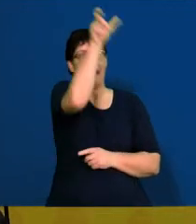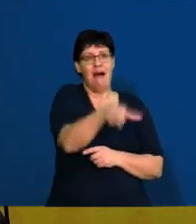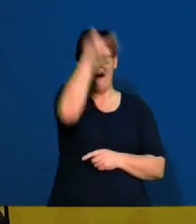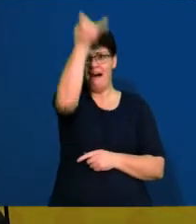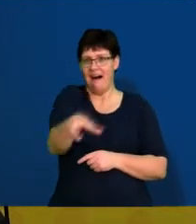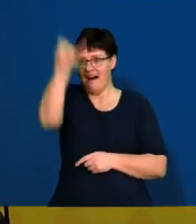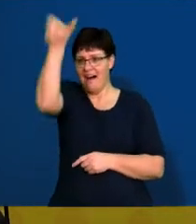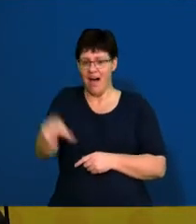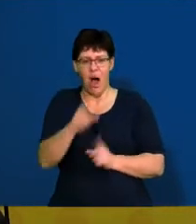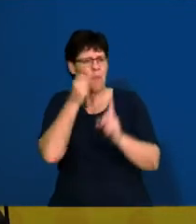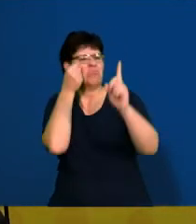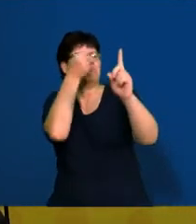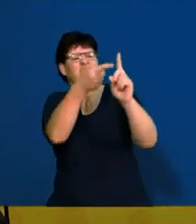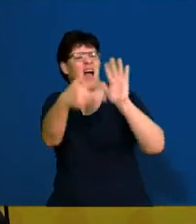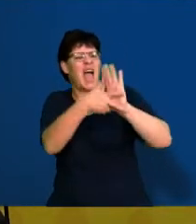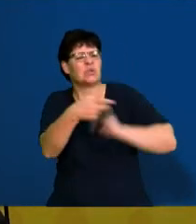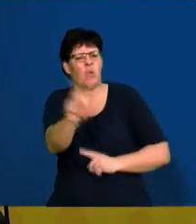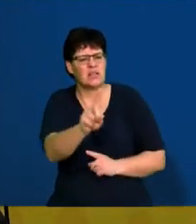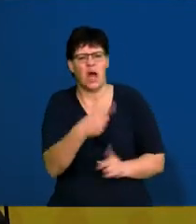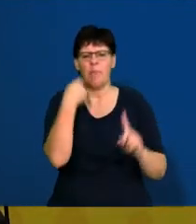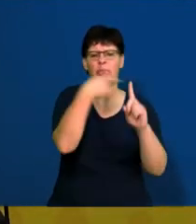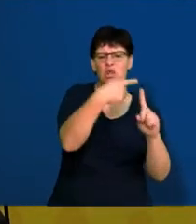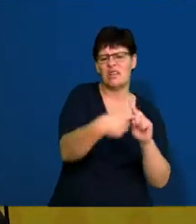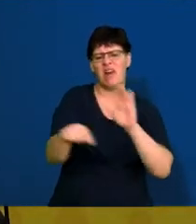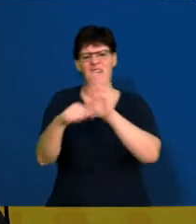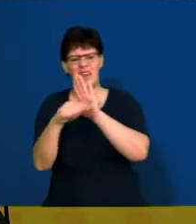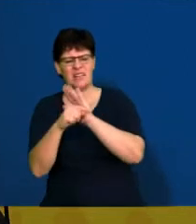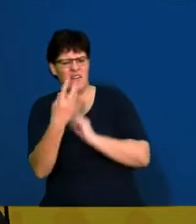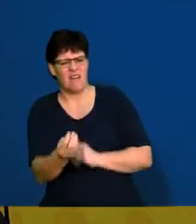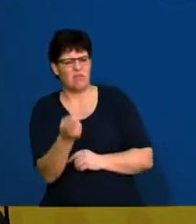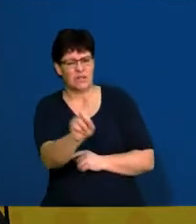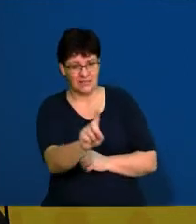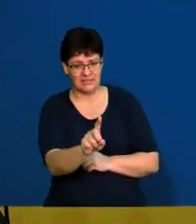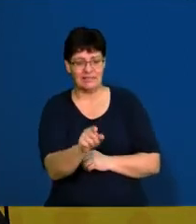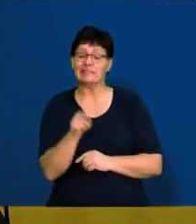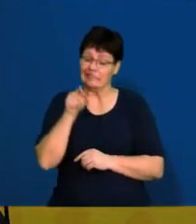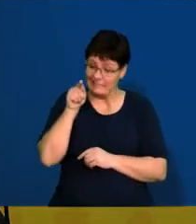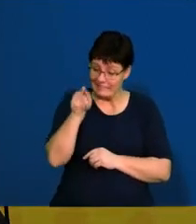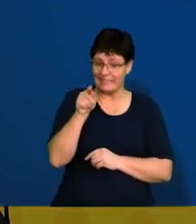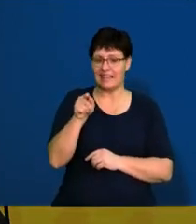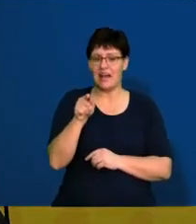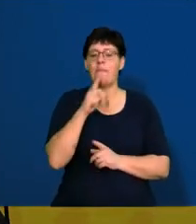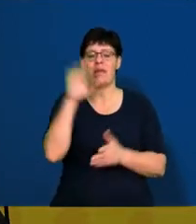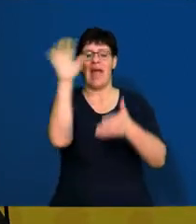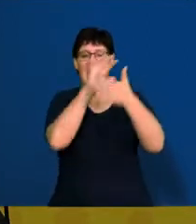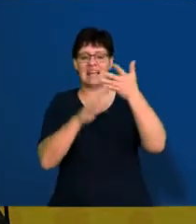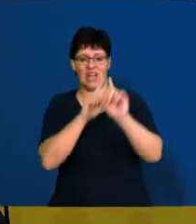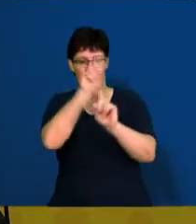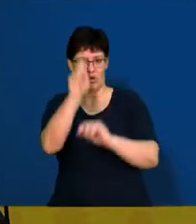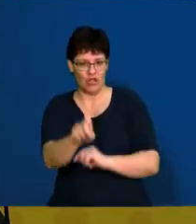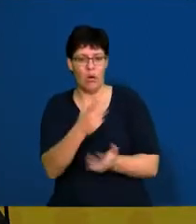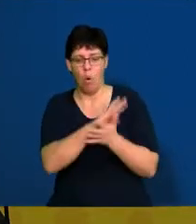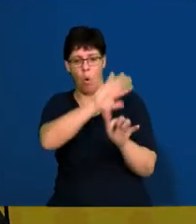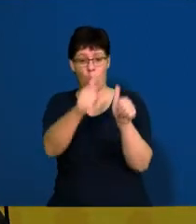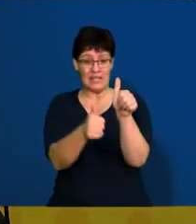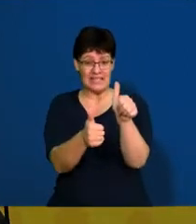is the purpose of the act. What are its advantages and disadvantages, right? This can be in an essay question. It can be a sub